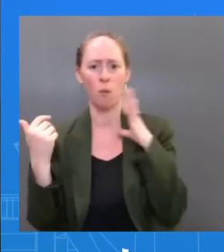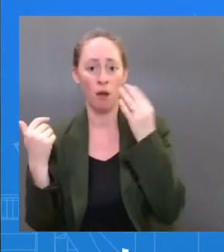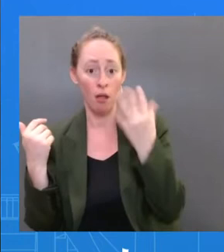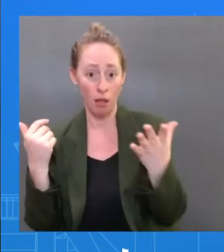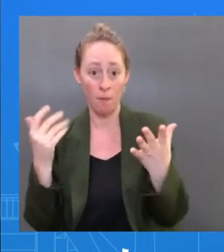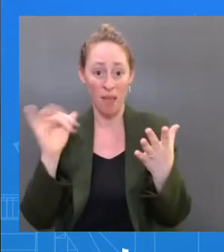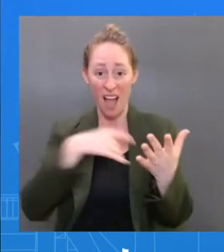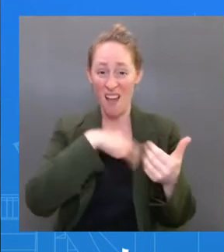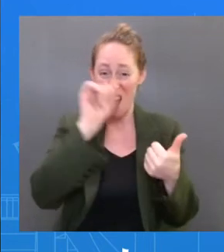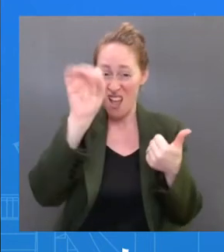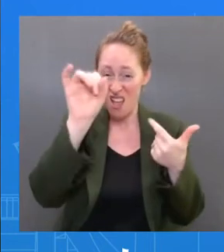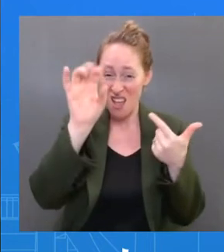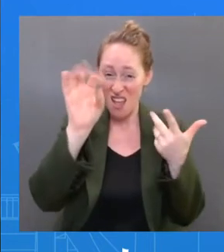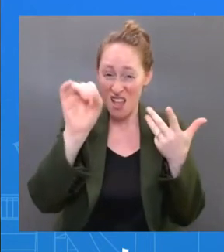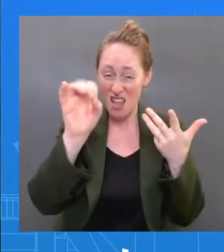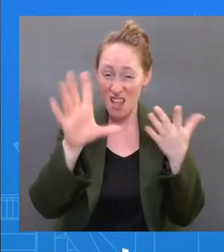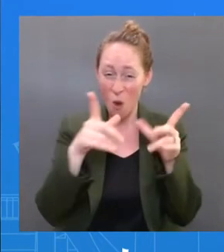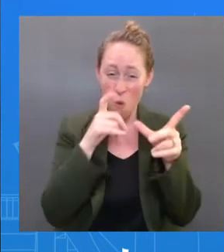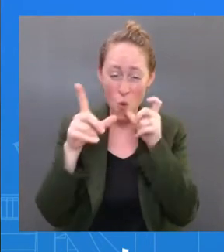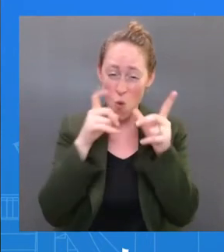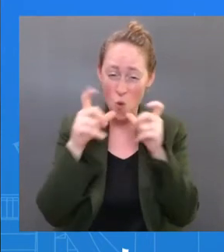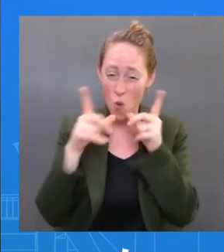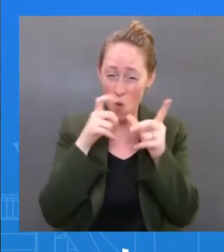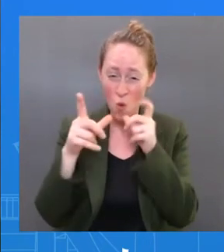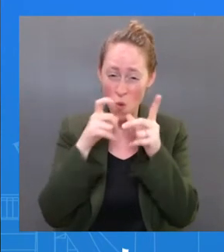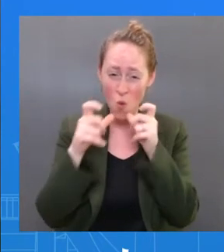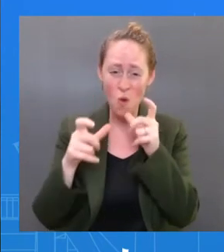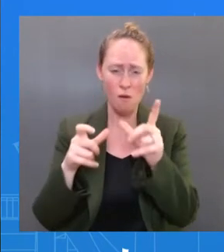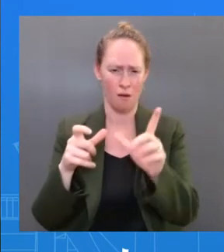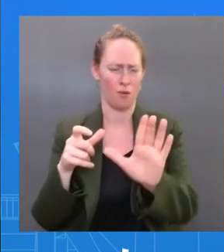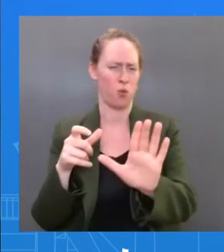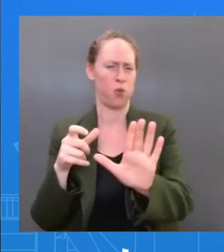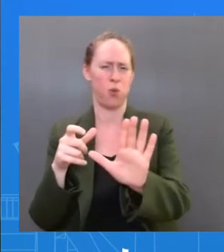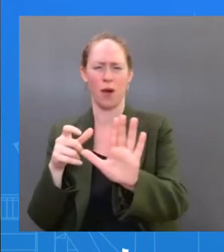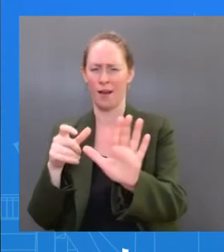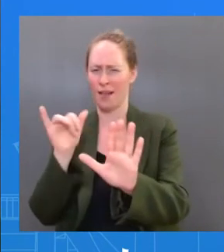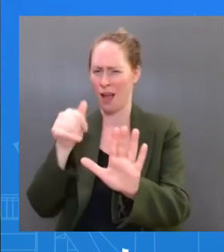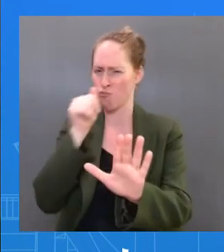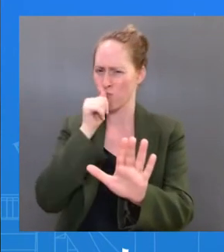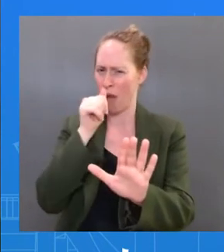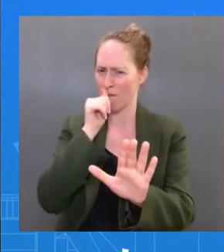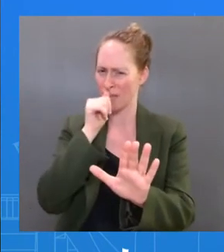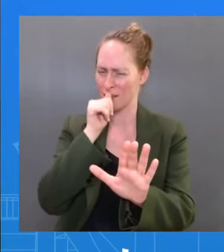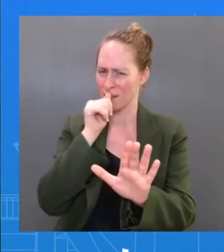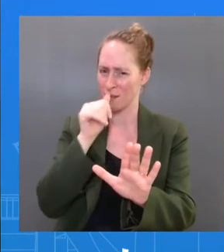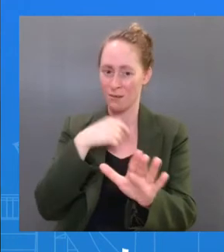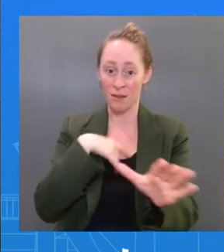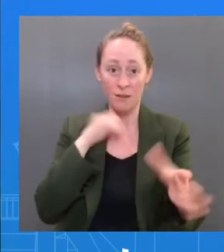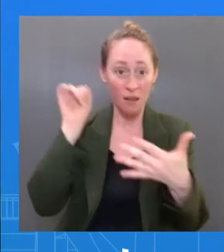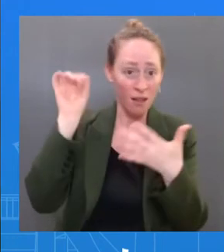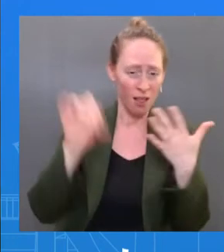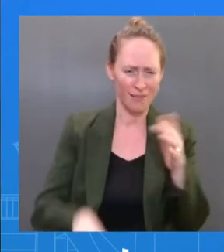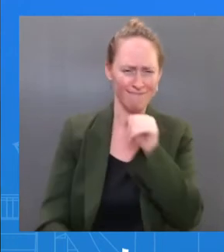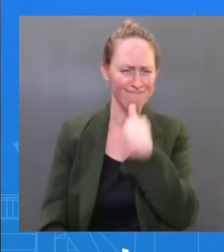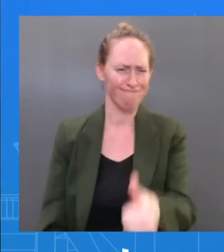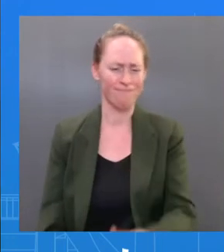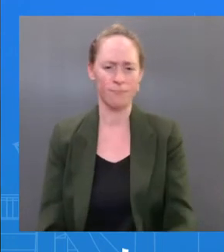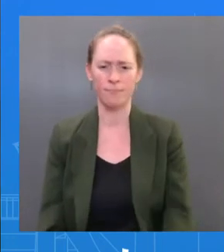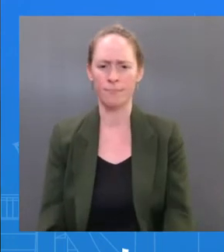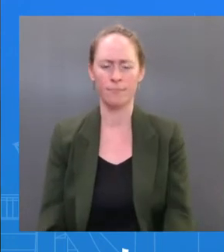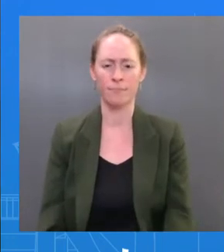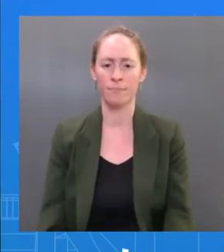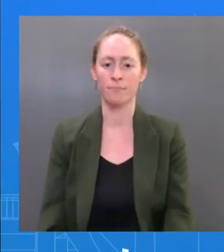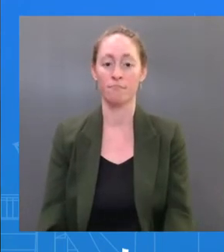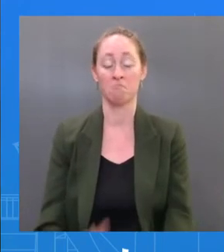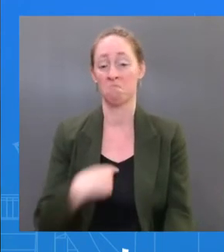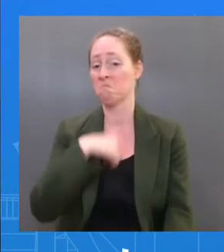that. So we're starting the process. I don't have a number or a list of folks to share with you. I think that if — I